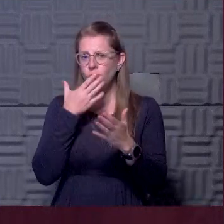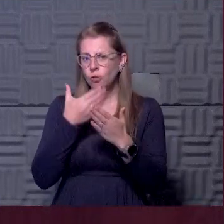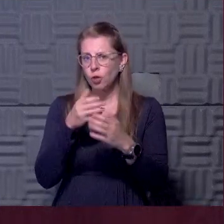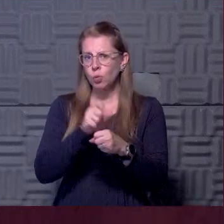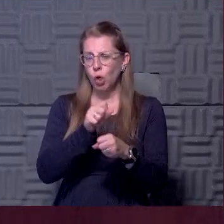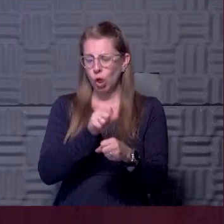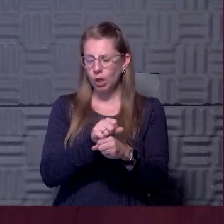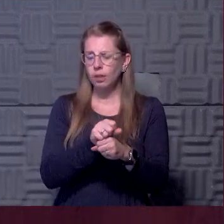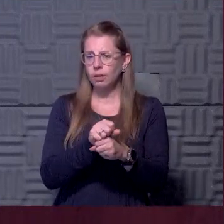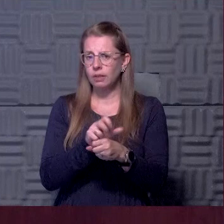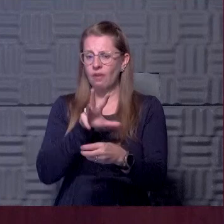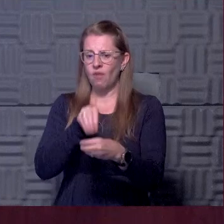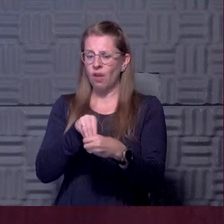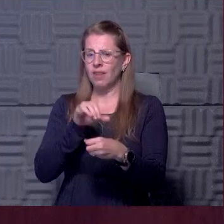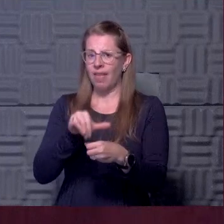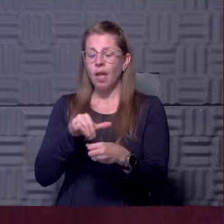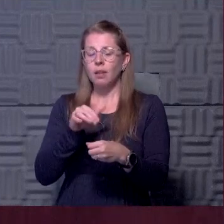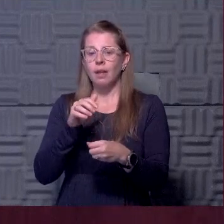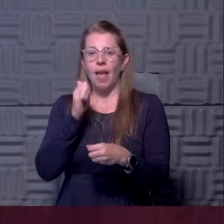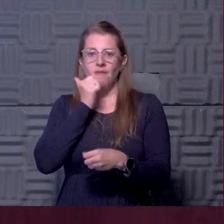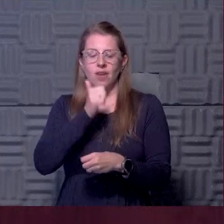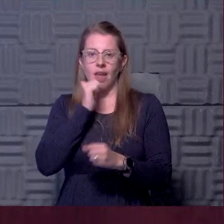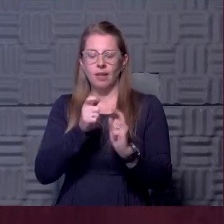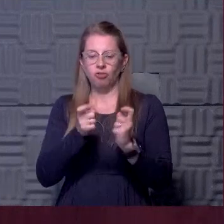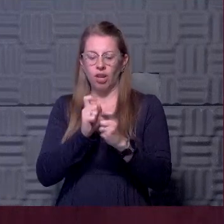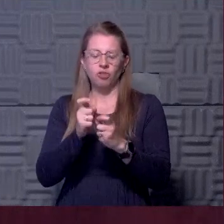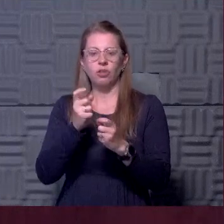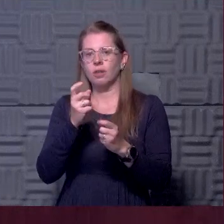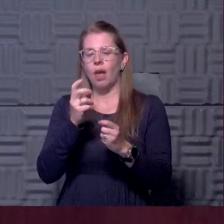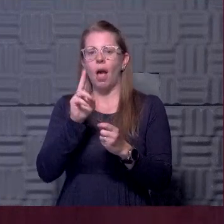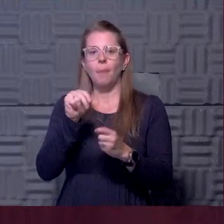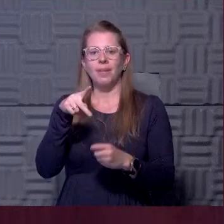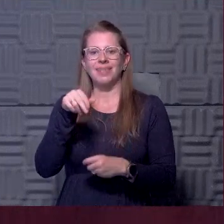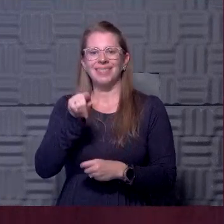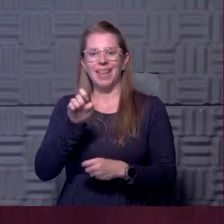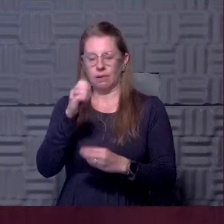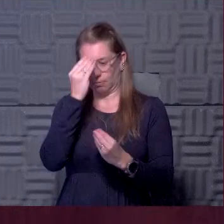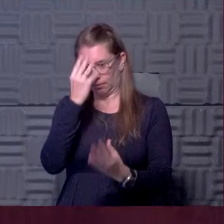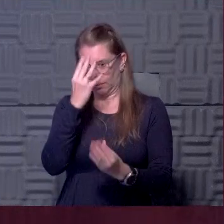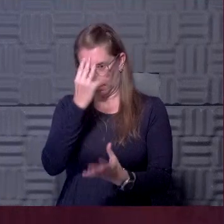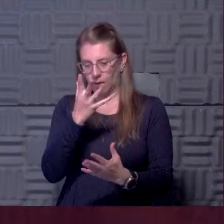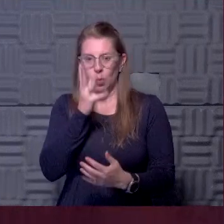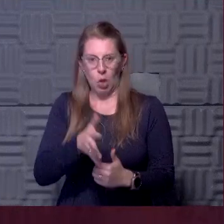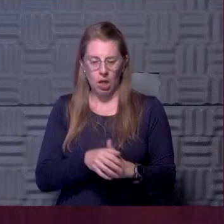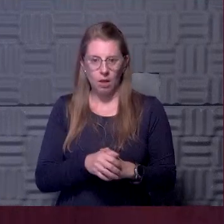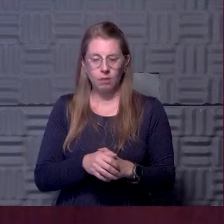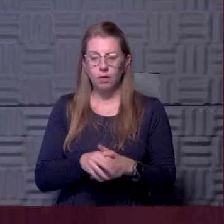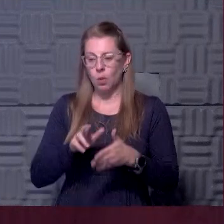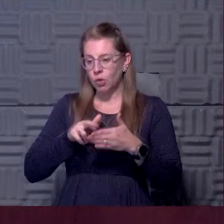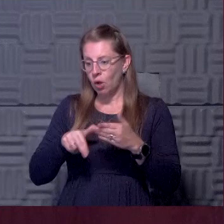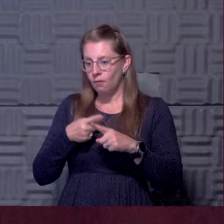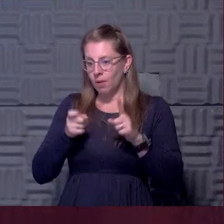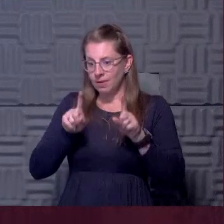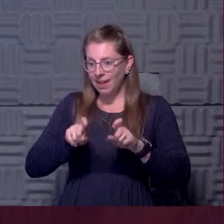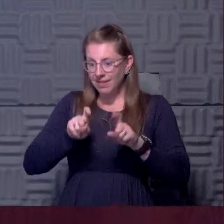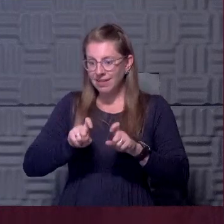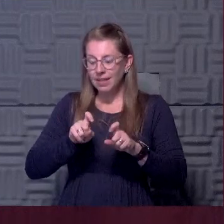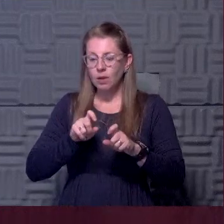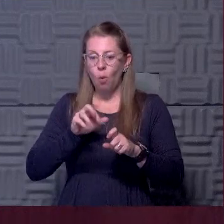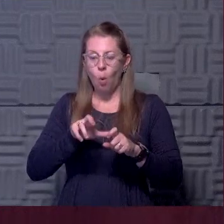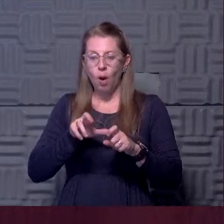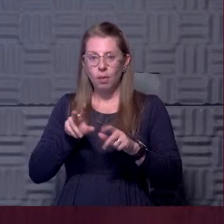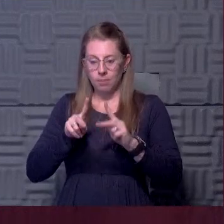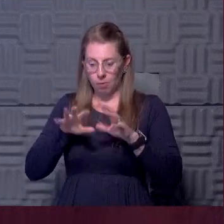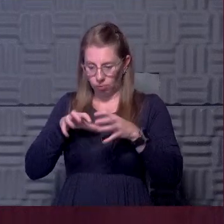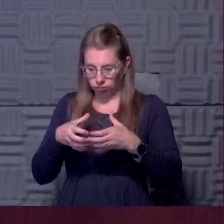going into that. It will continue daily. We'll update that information regularly, where we get more information every day, whether it's results from testing or, or pockets of